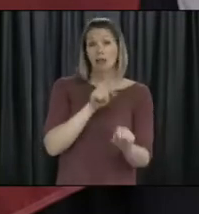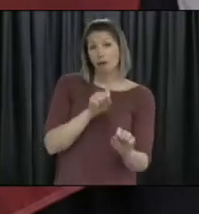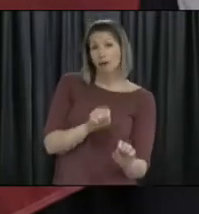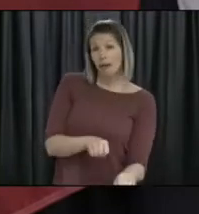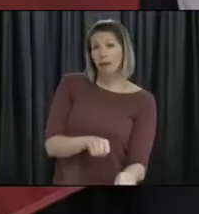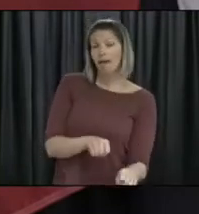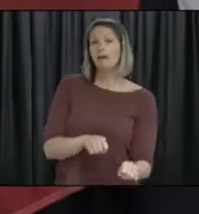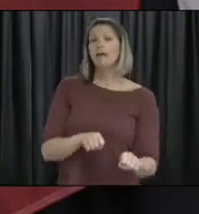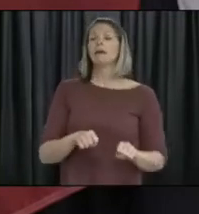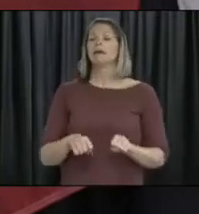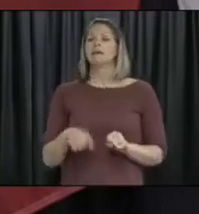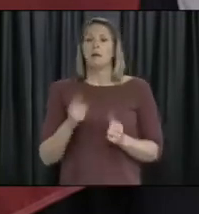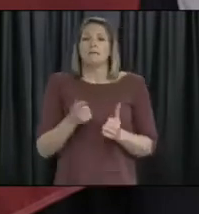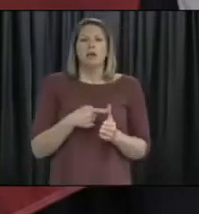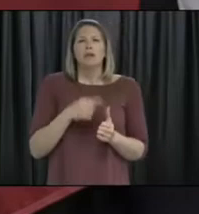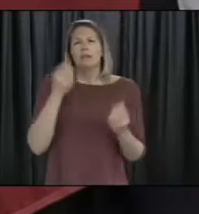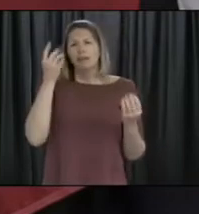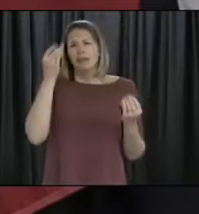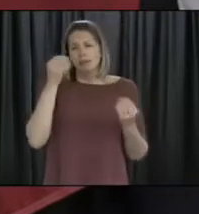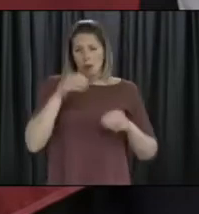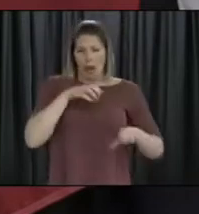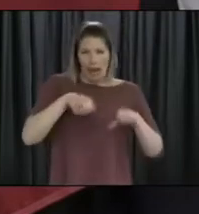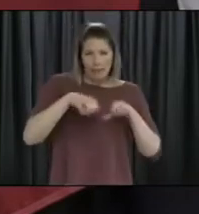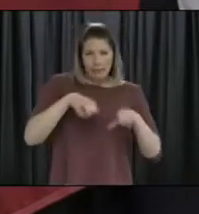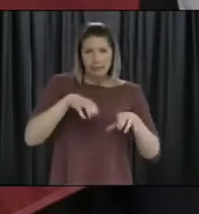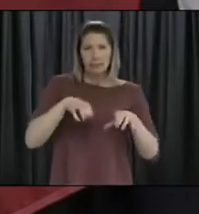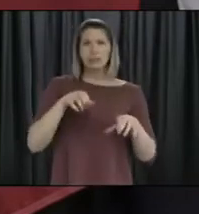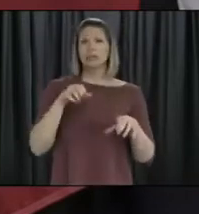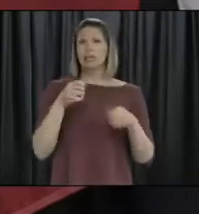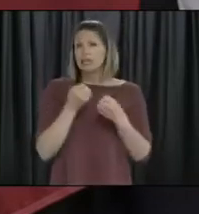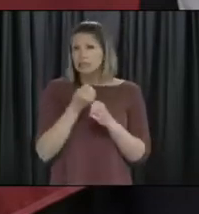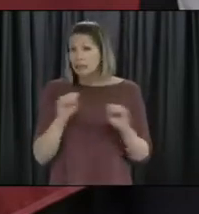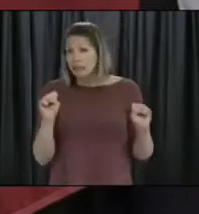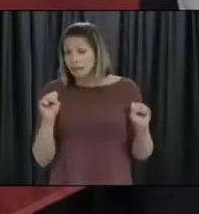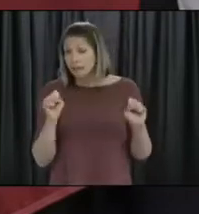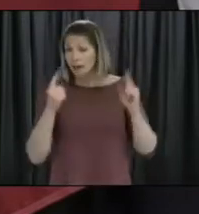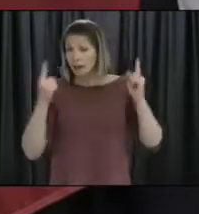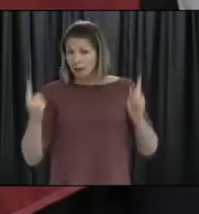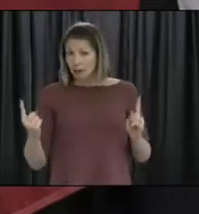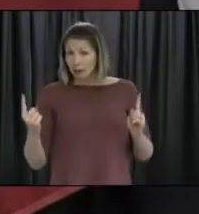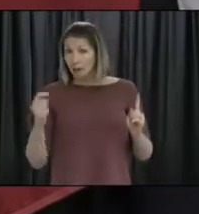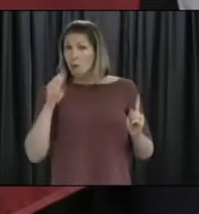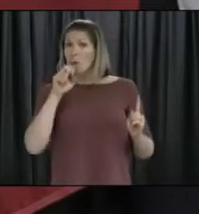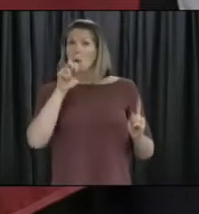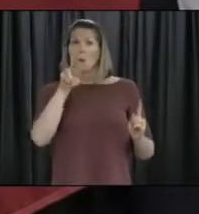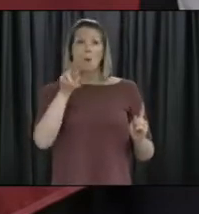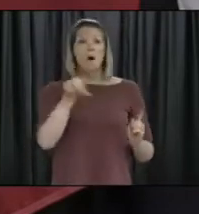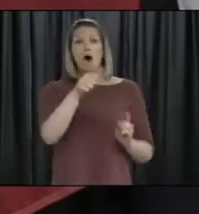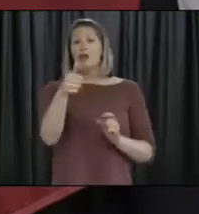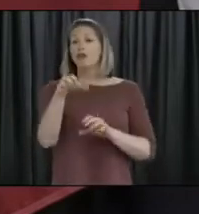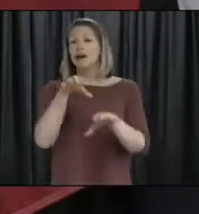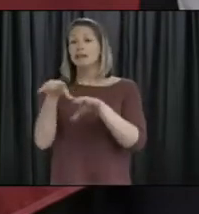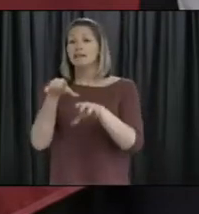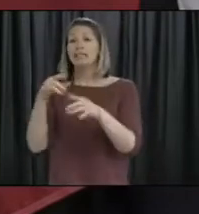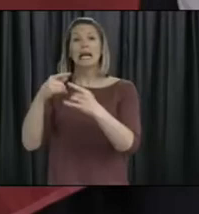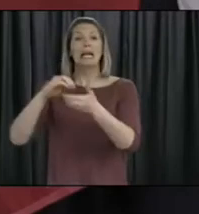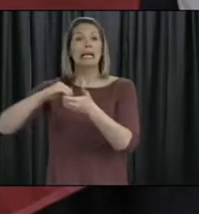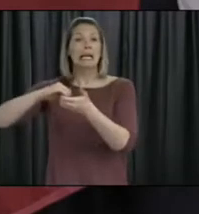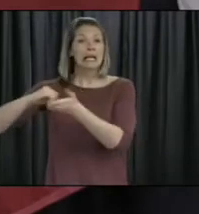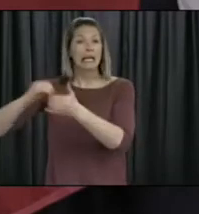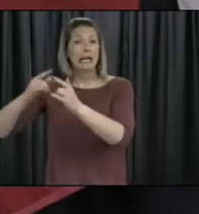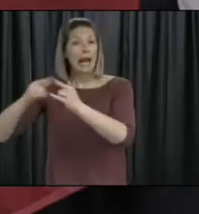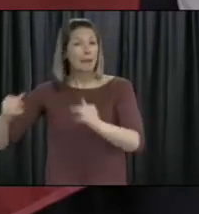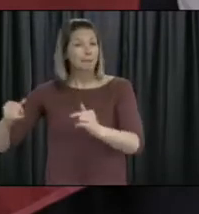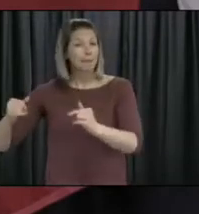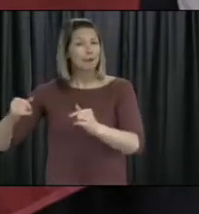the argument that it can be done safely, staying in a cabin as an example. But some others, you know, just simply can't. And so once the evidence is there